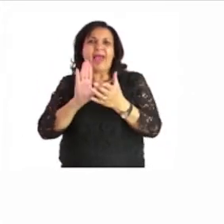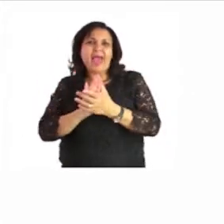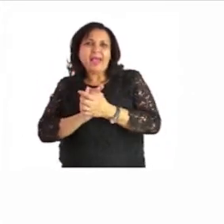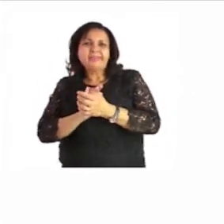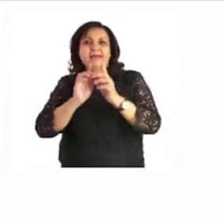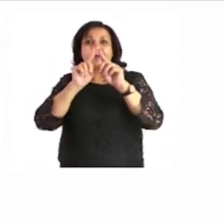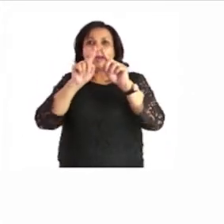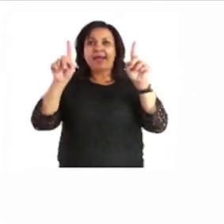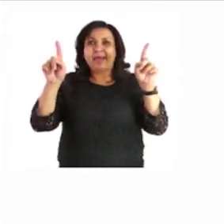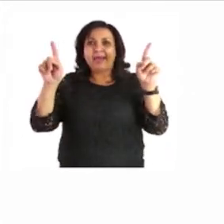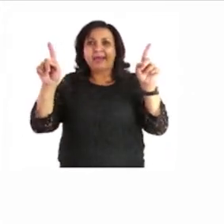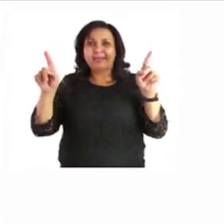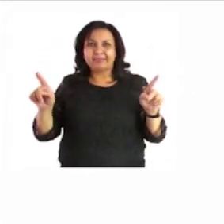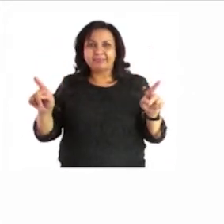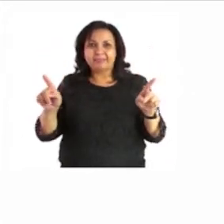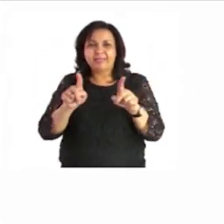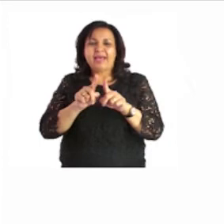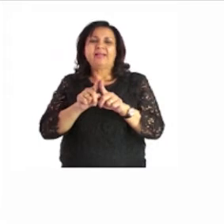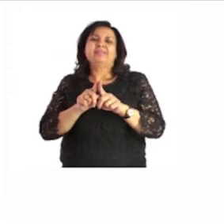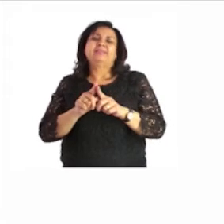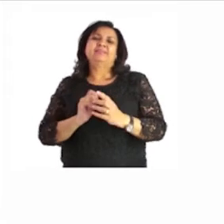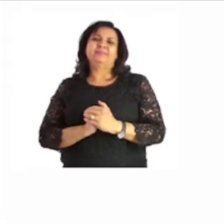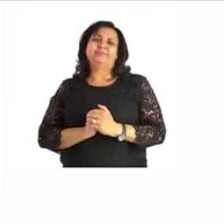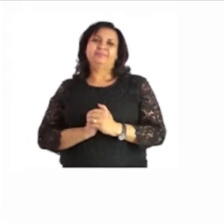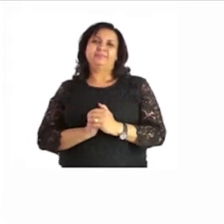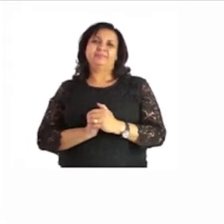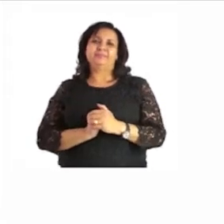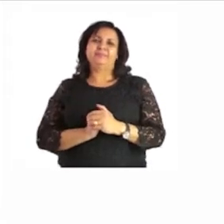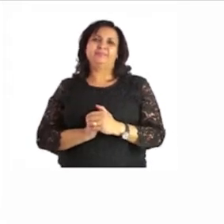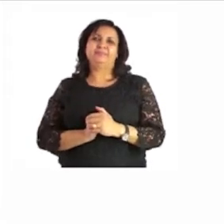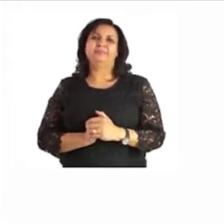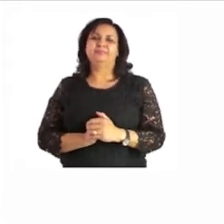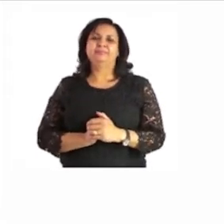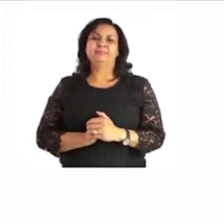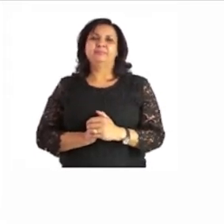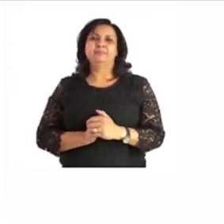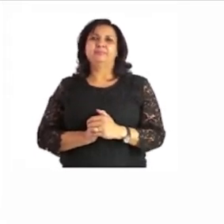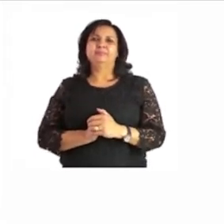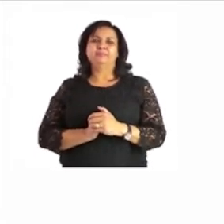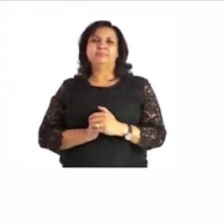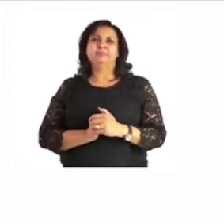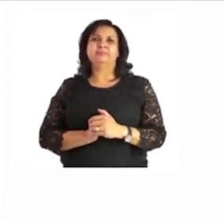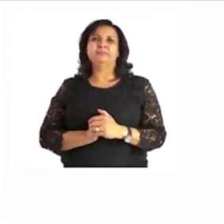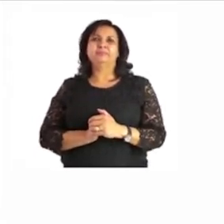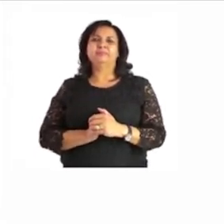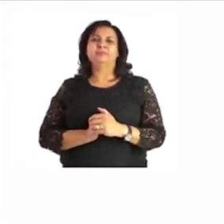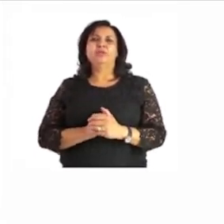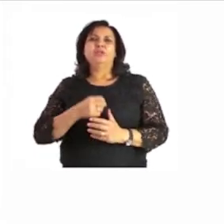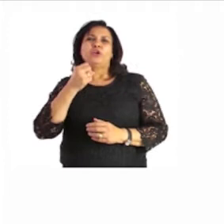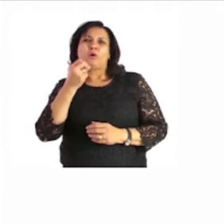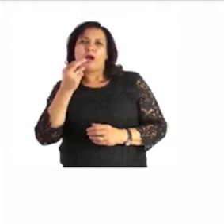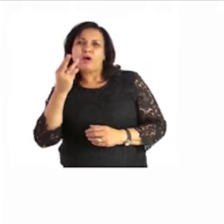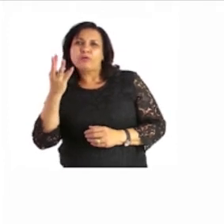yes you must find on the page some rectangles and triangles and then you count them